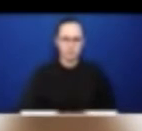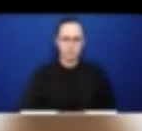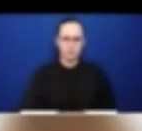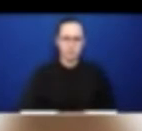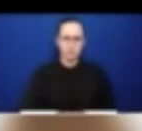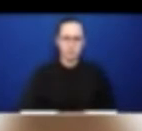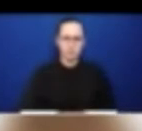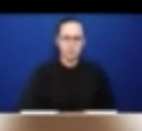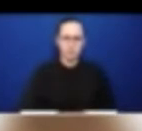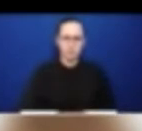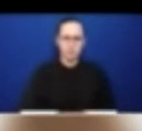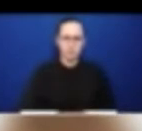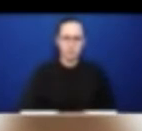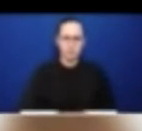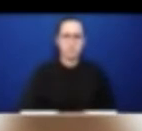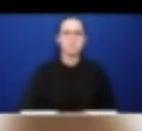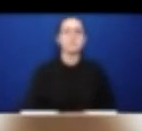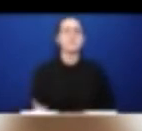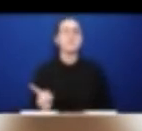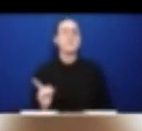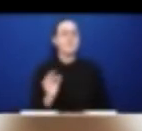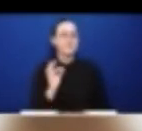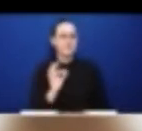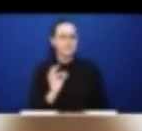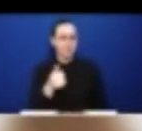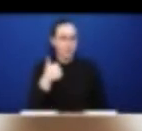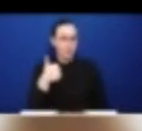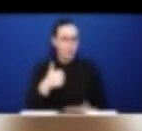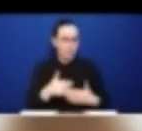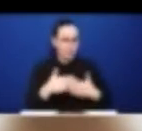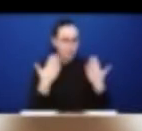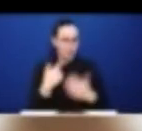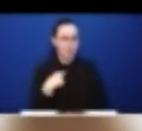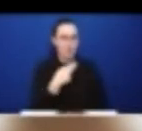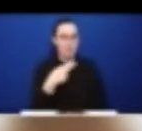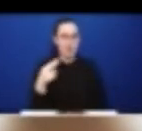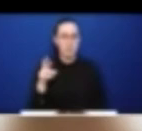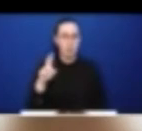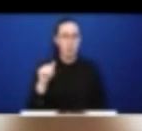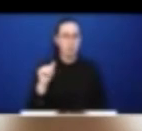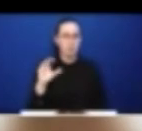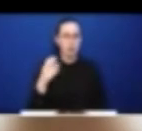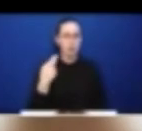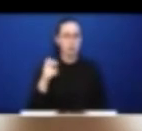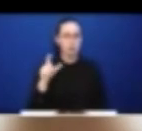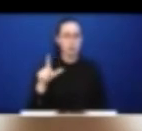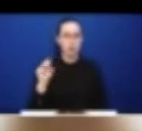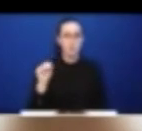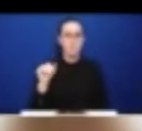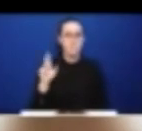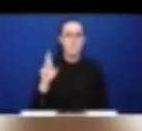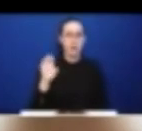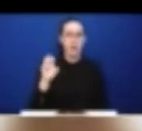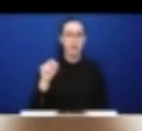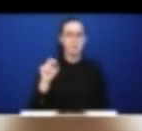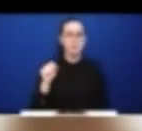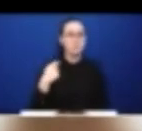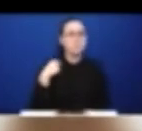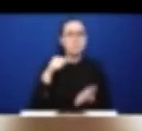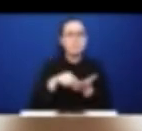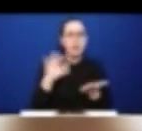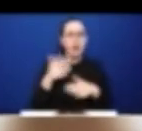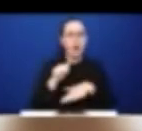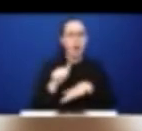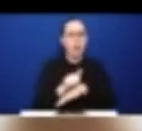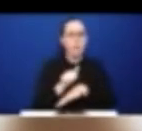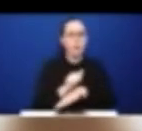Good morning. My name is Rachel Martins, and I'm from Calgary, Alberta. The subject of the